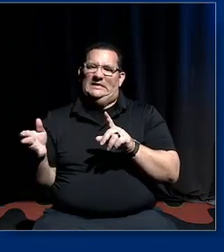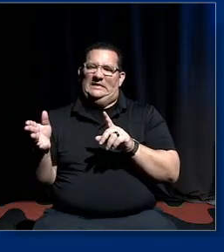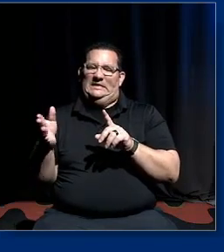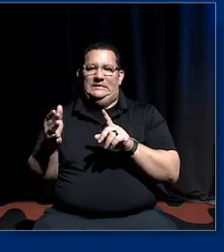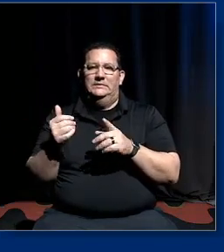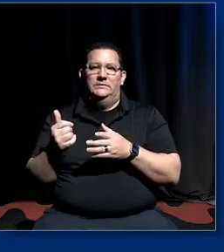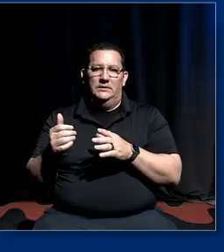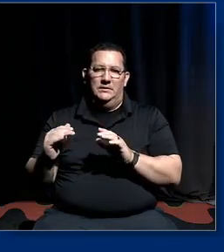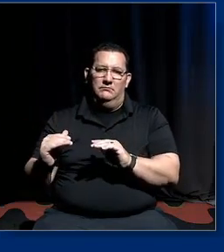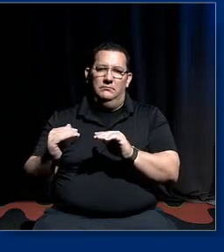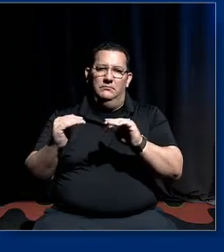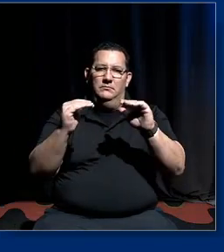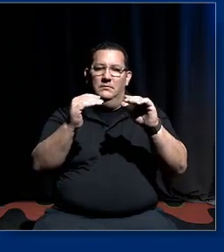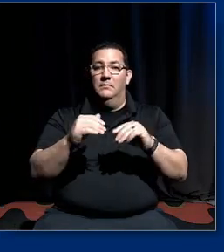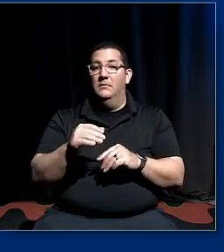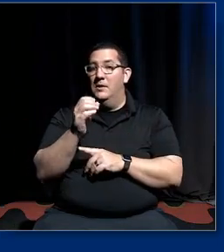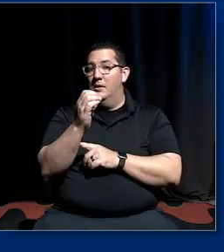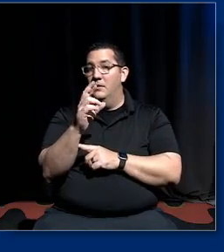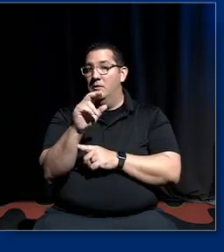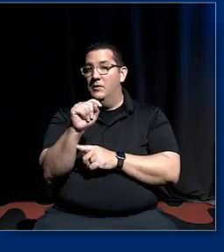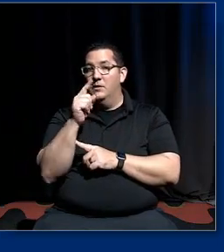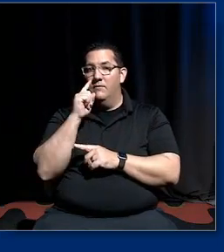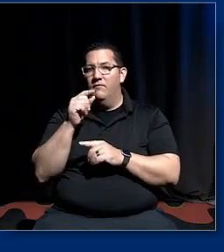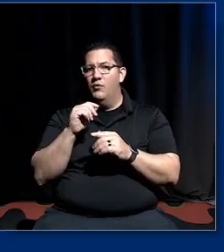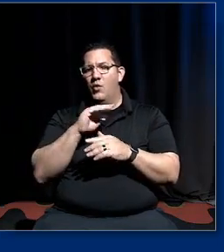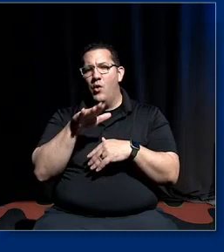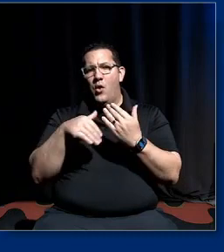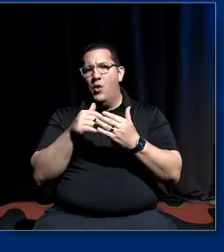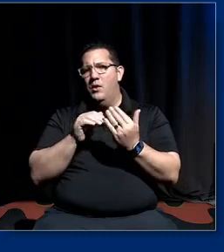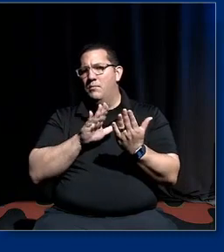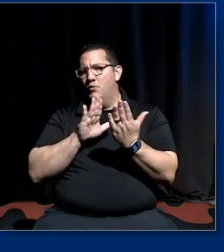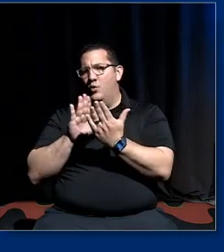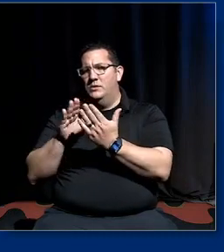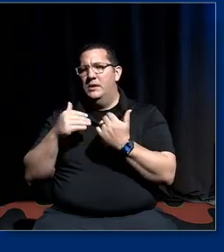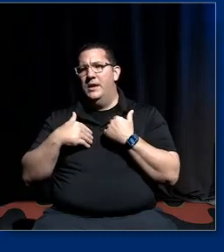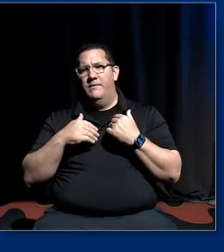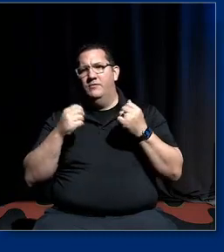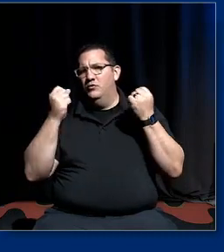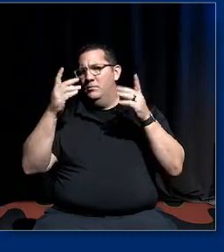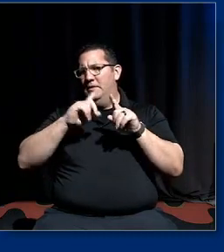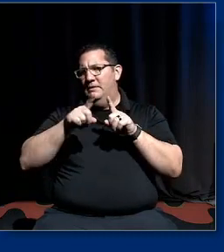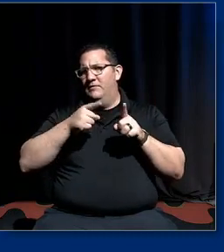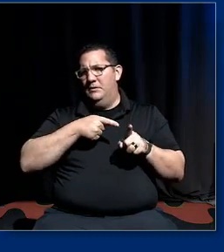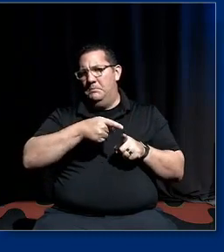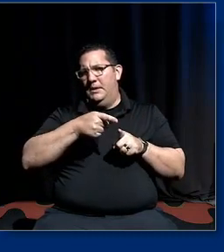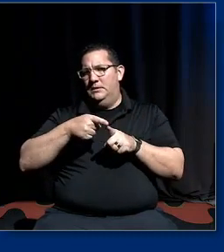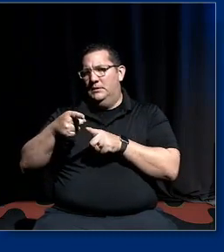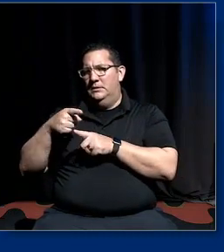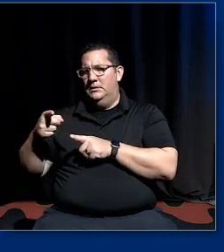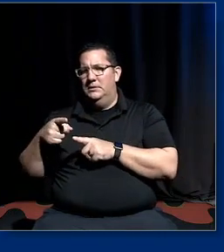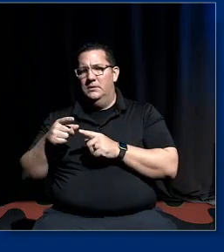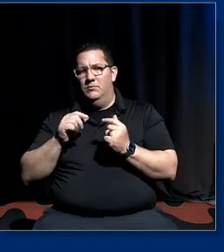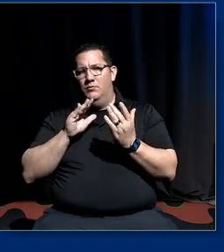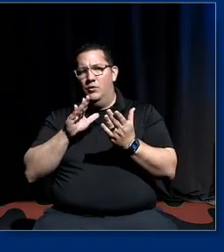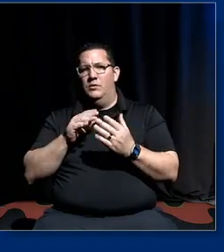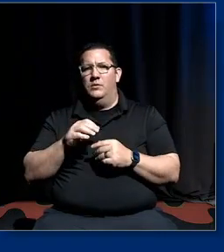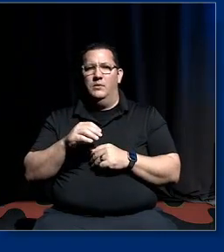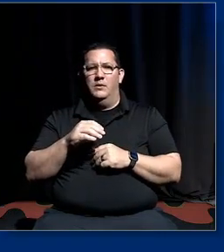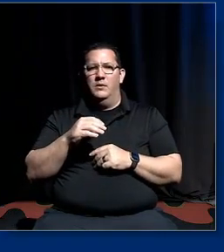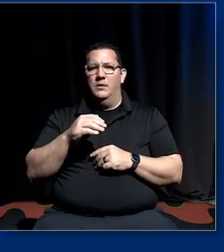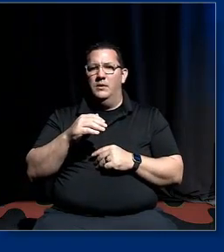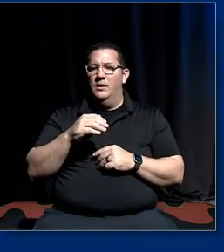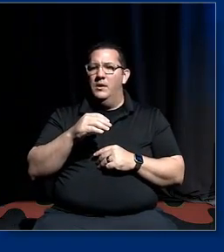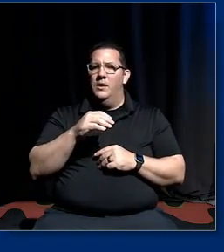crt of all approaches has so many different specialist approaches within it you know lac crit tribal